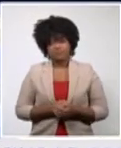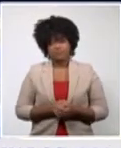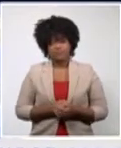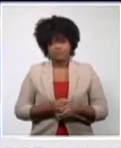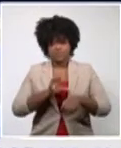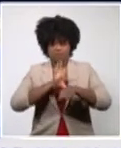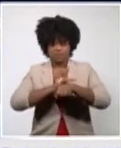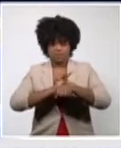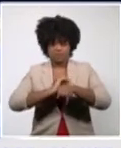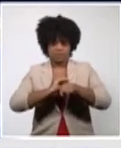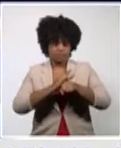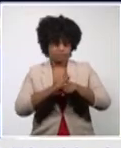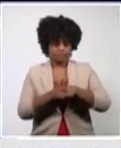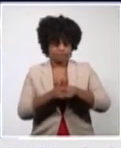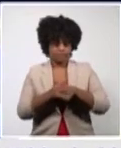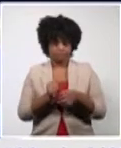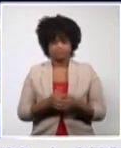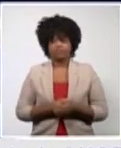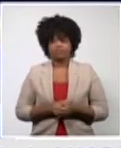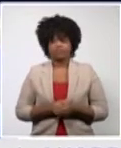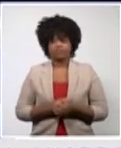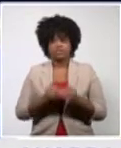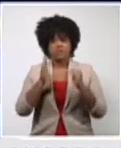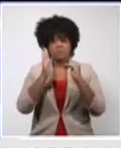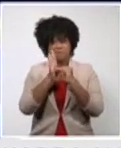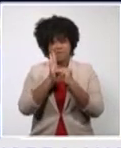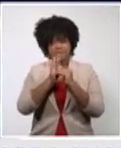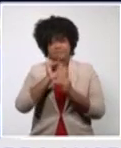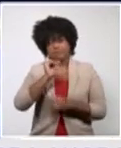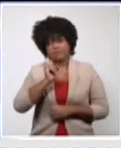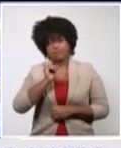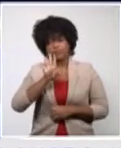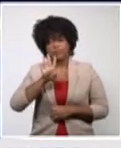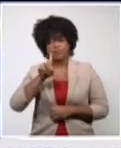There were two people where the source of infection was not specified.